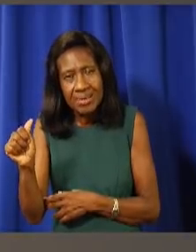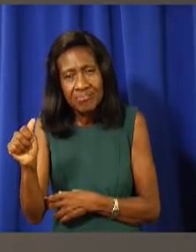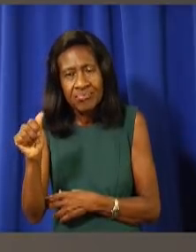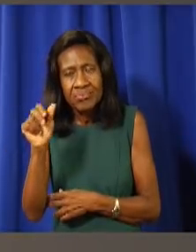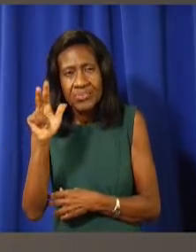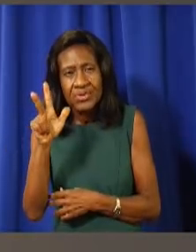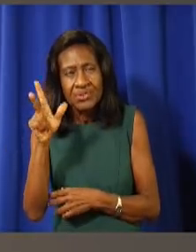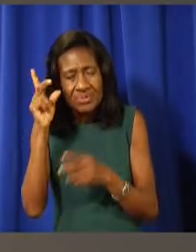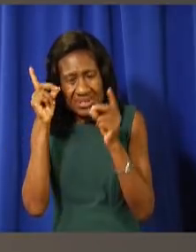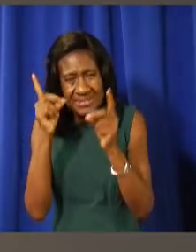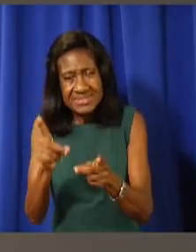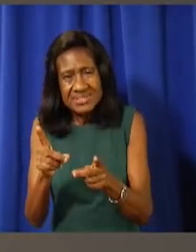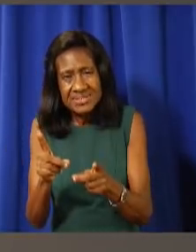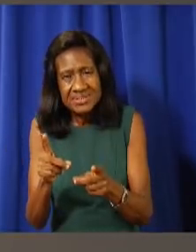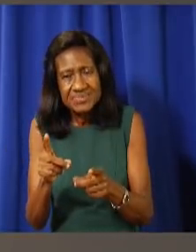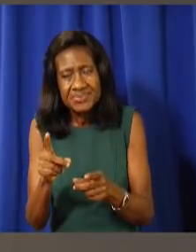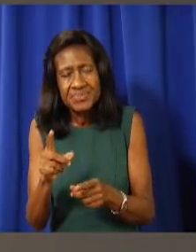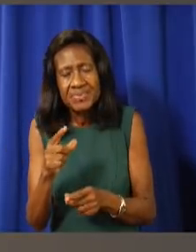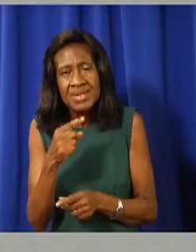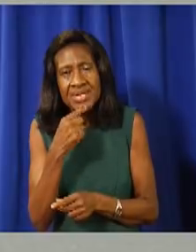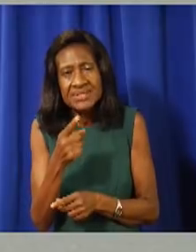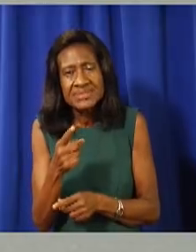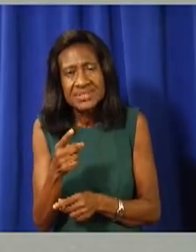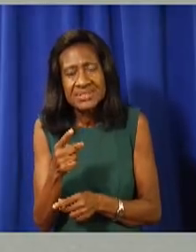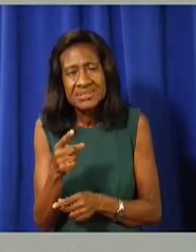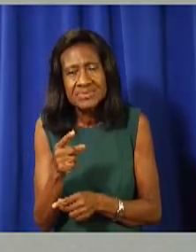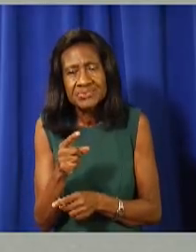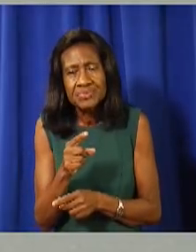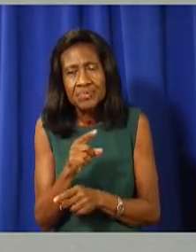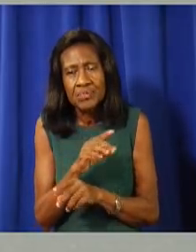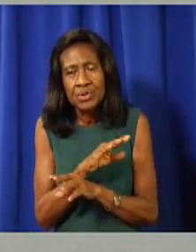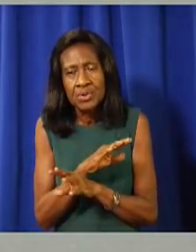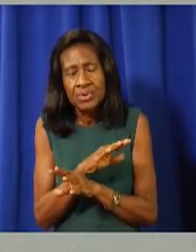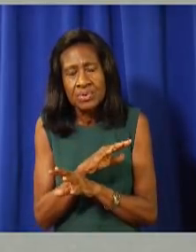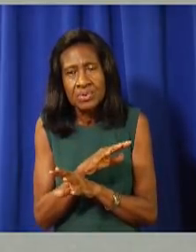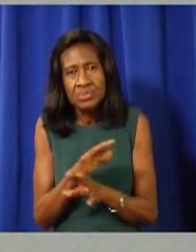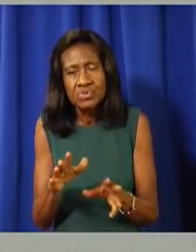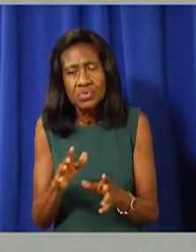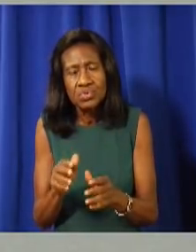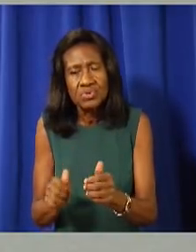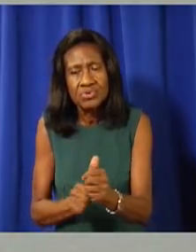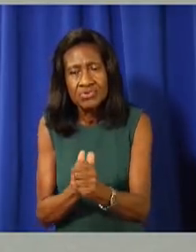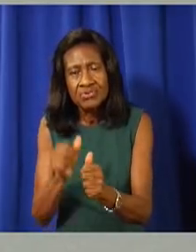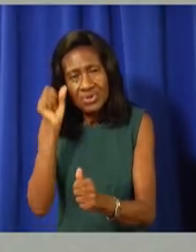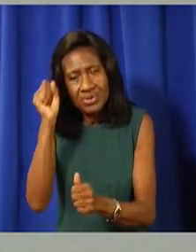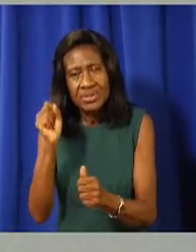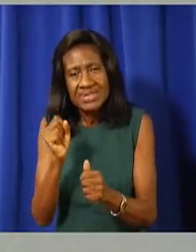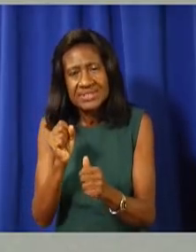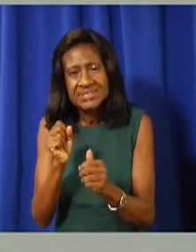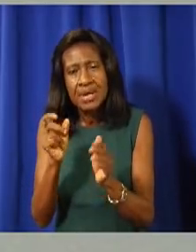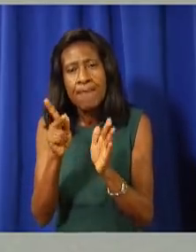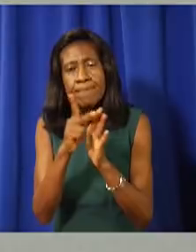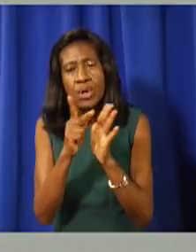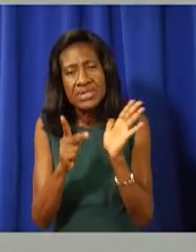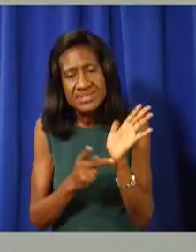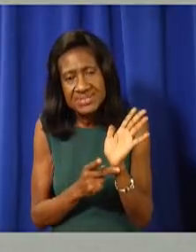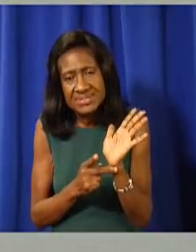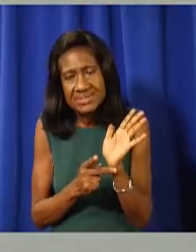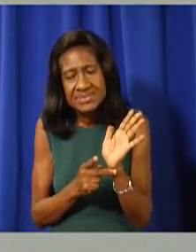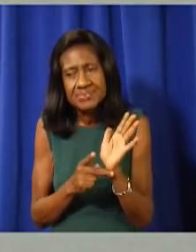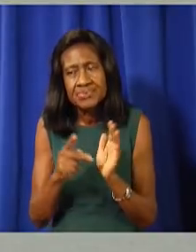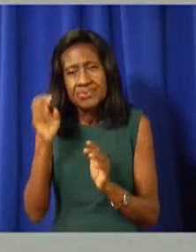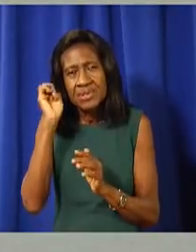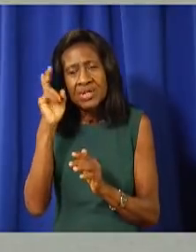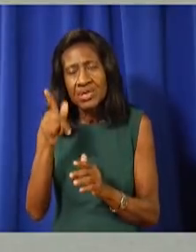on them not following your policy for sustainable development? Well, I will talk to you another time about my concerns around those.